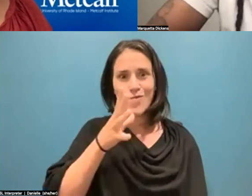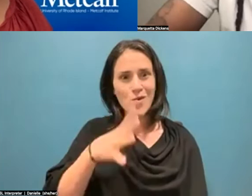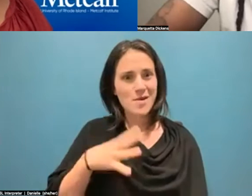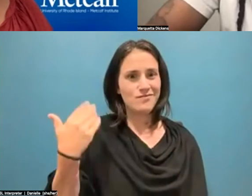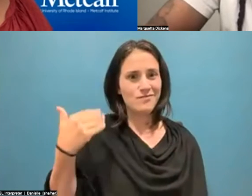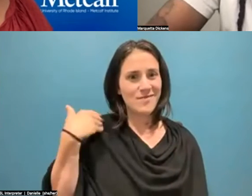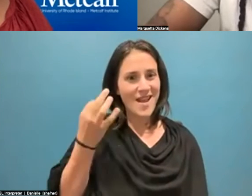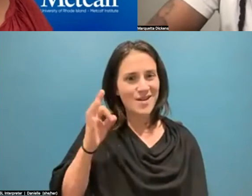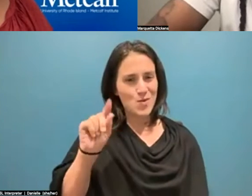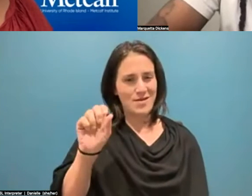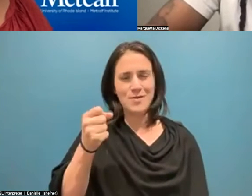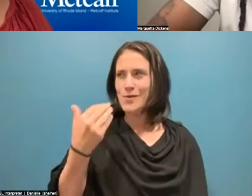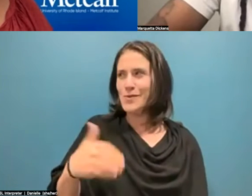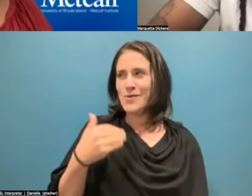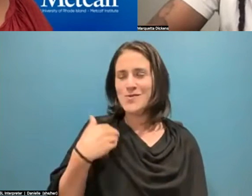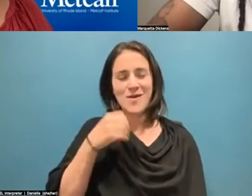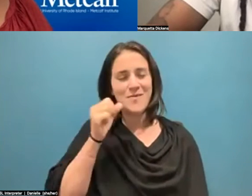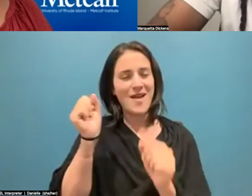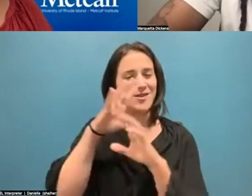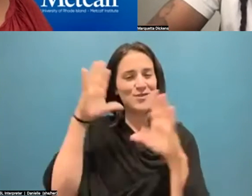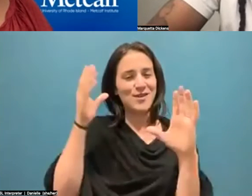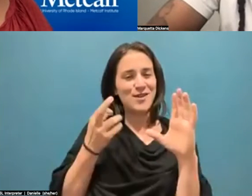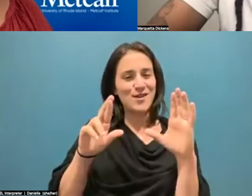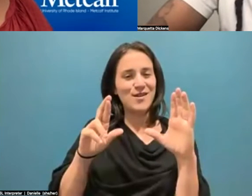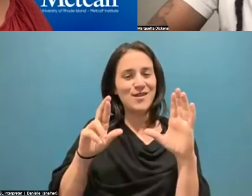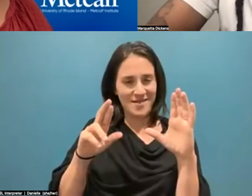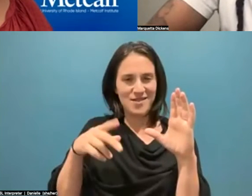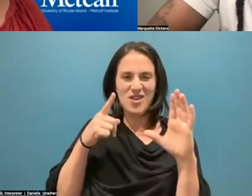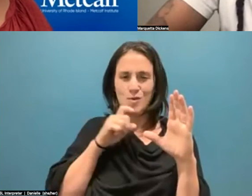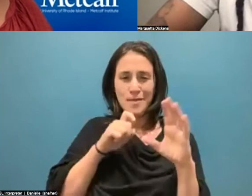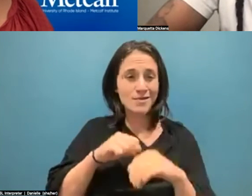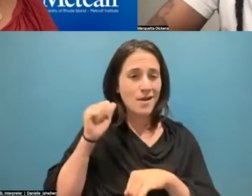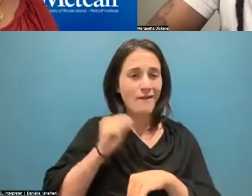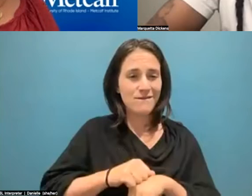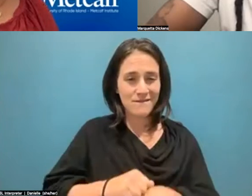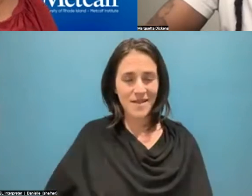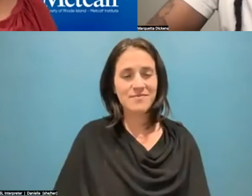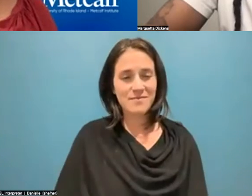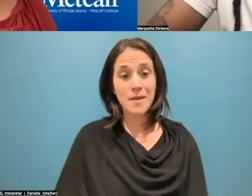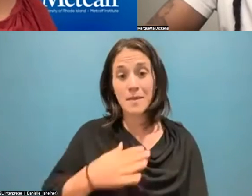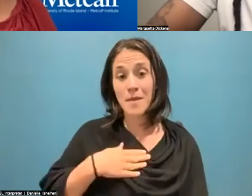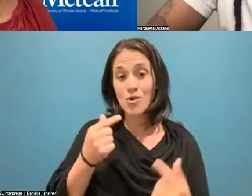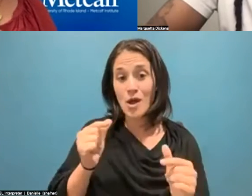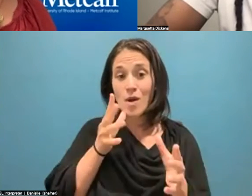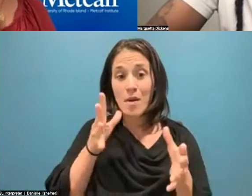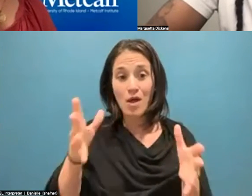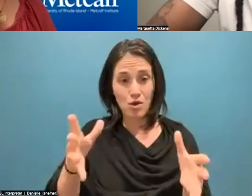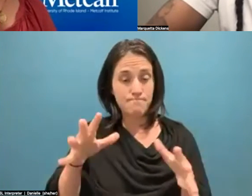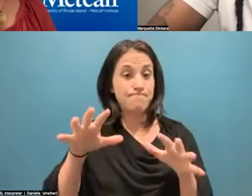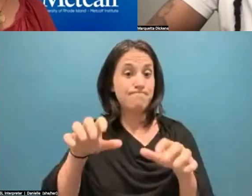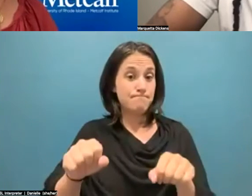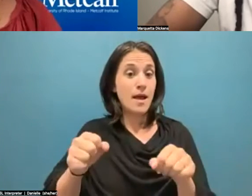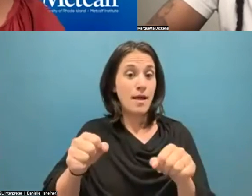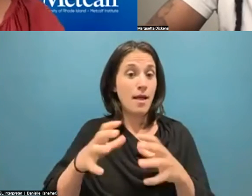to me, but I can only imagine how tough she had to be. And my great-grandmother acquired a lot of land there, which she